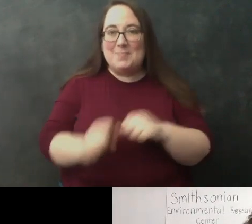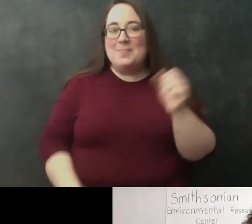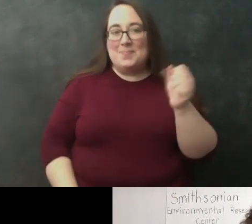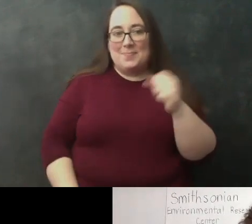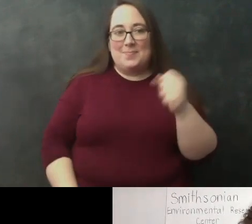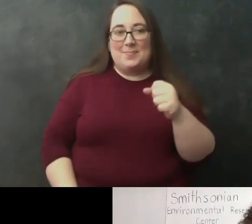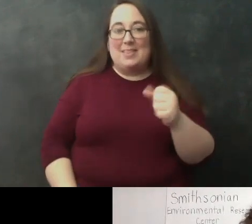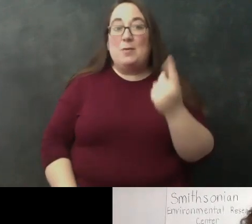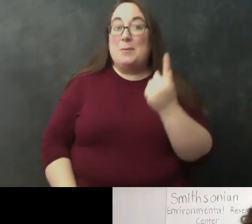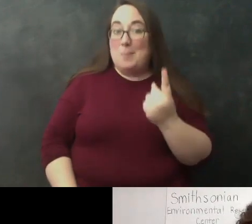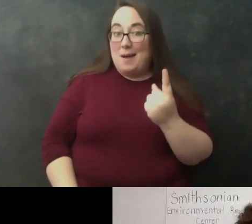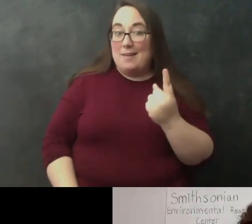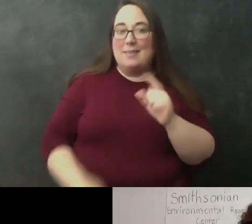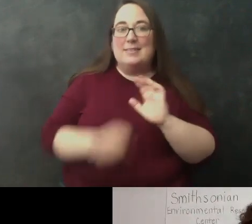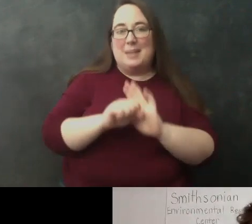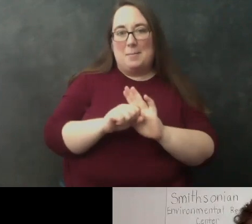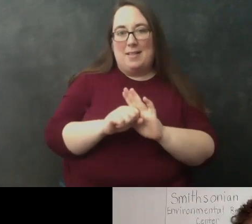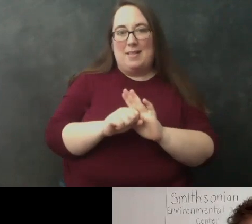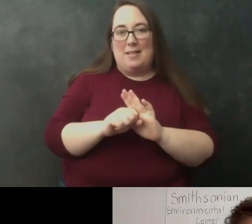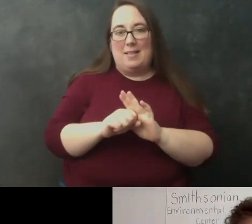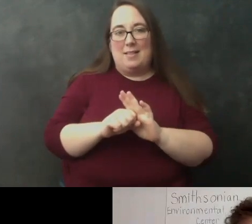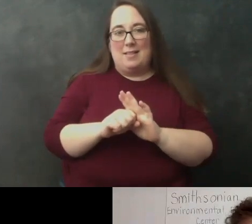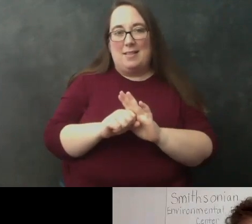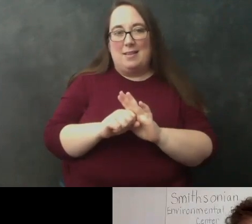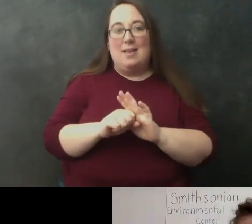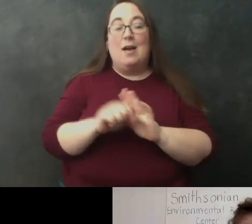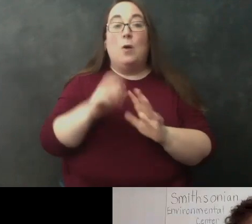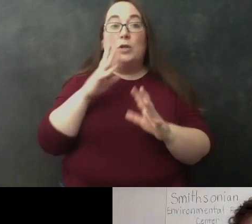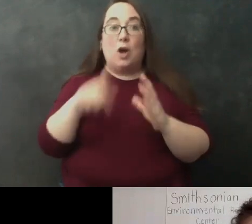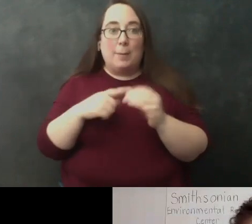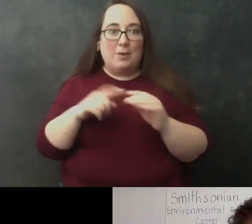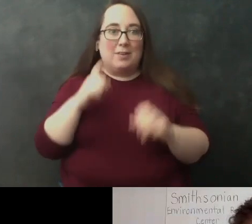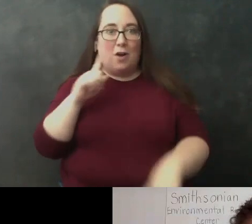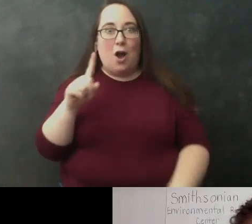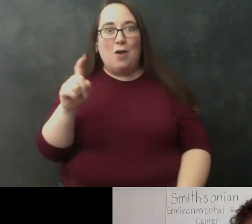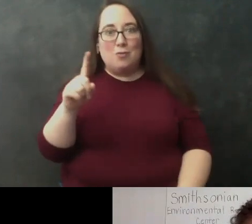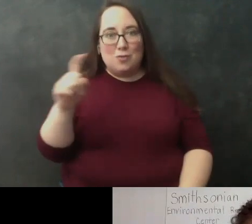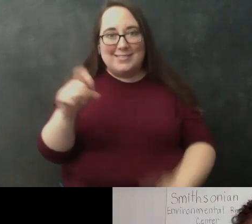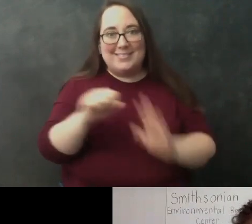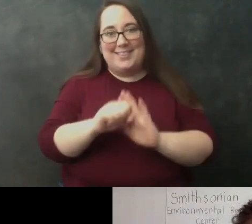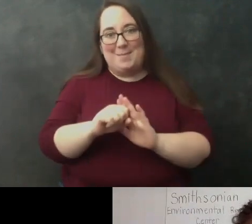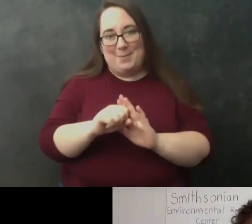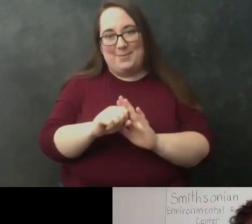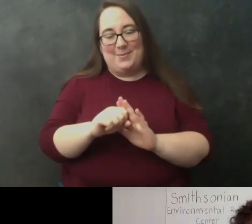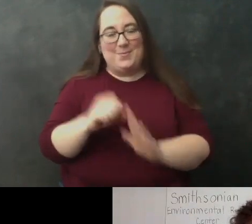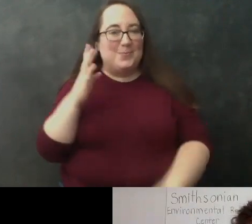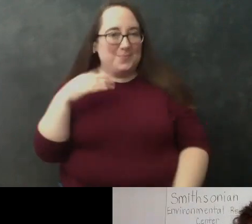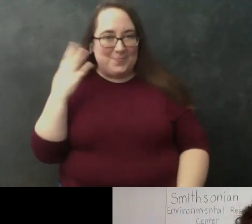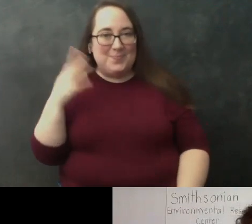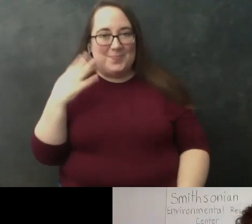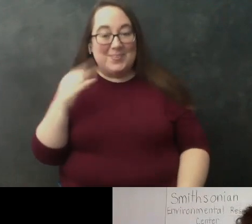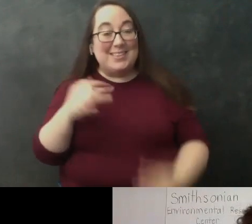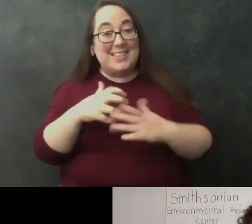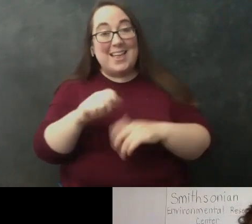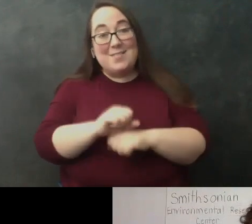one sample well so this i talked about doing this for hundreds of samples that's crazy that's a ton of work